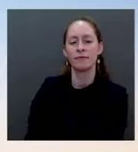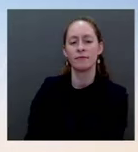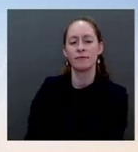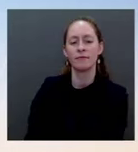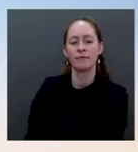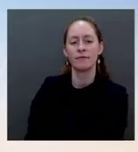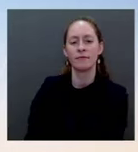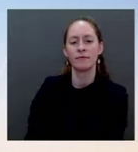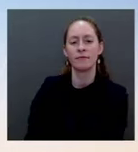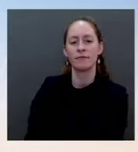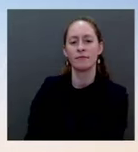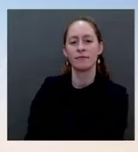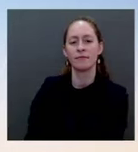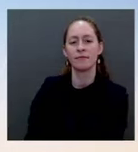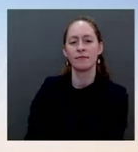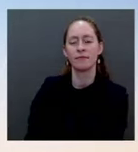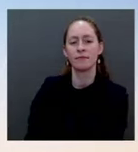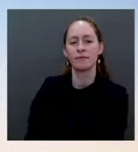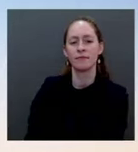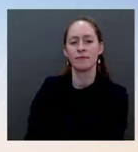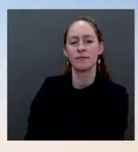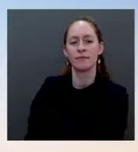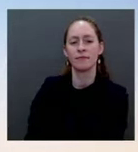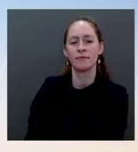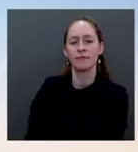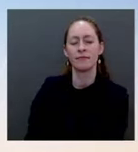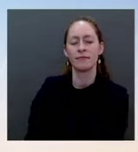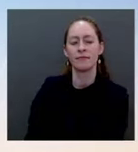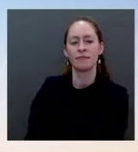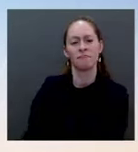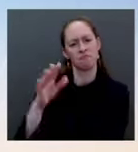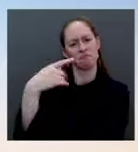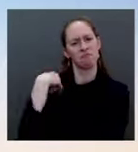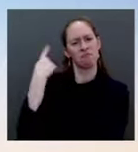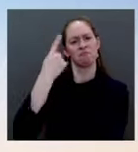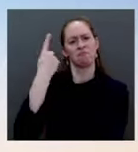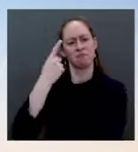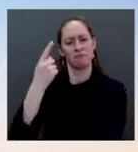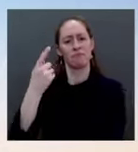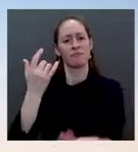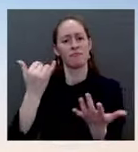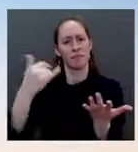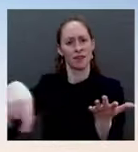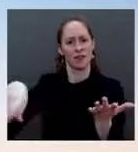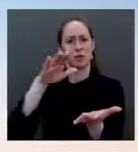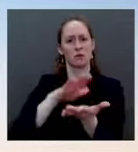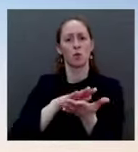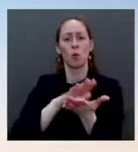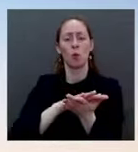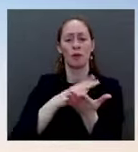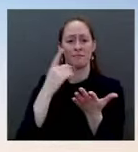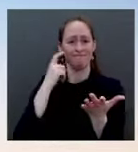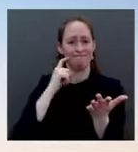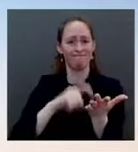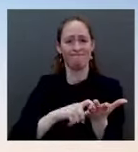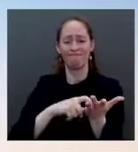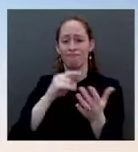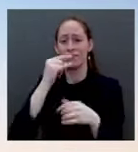for failing these young kids? Well, first of all, the president has been very clear he wants these schools to be open,